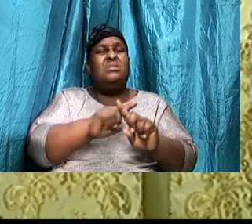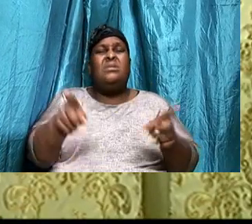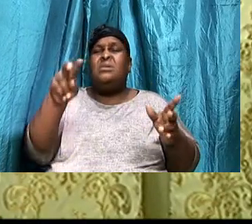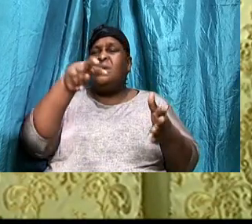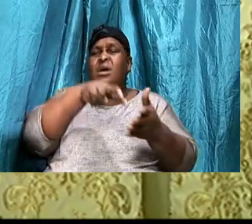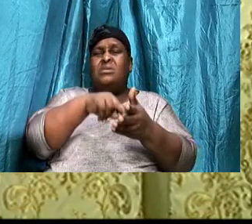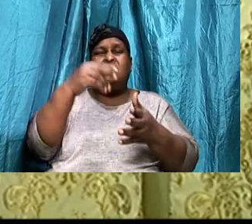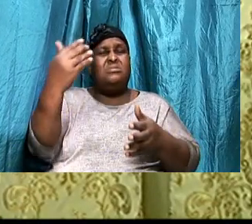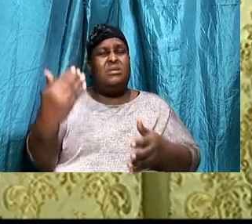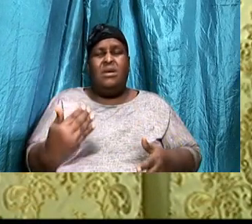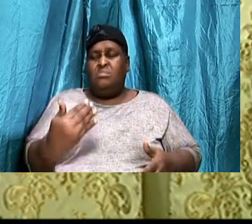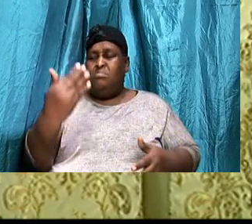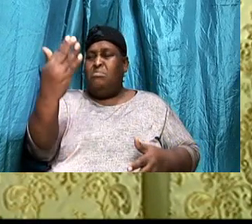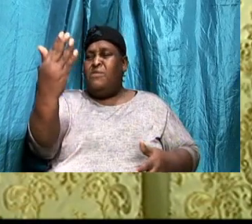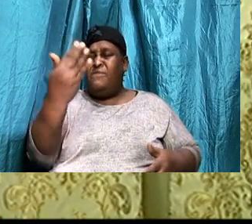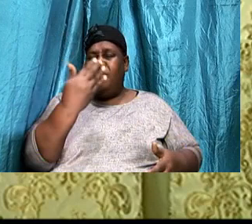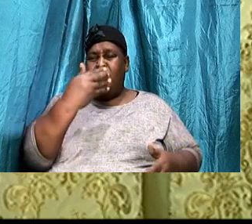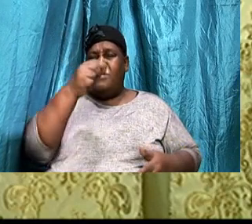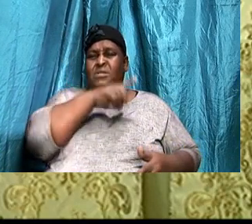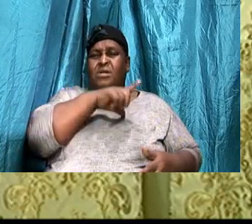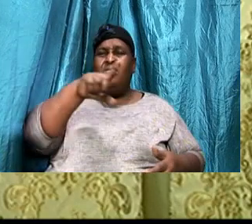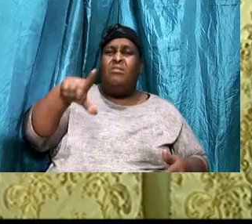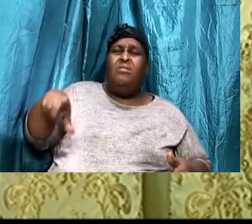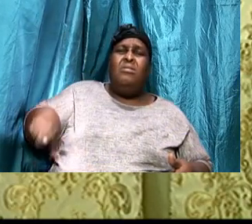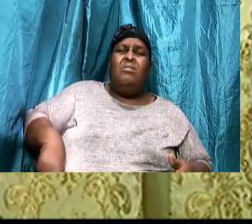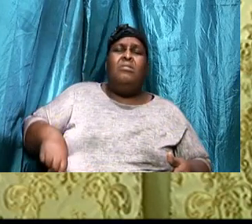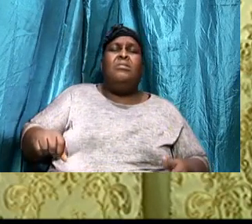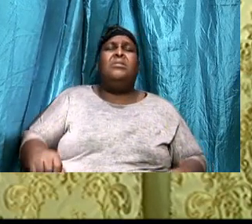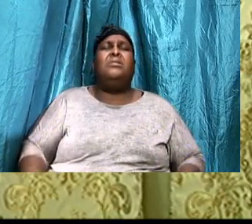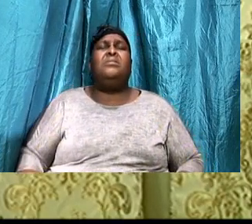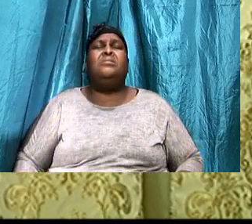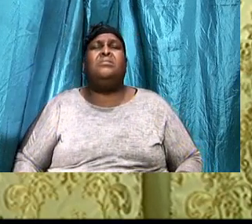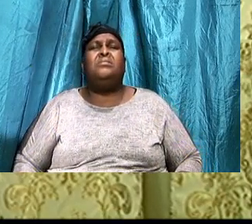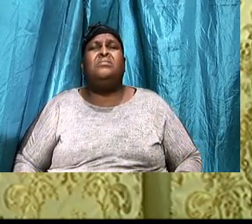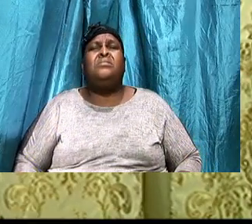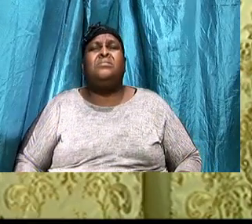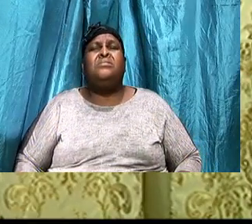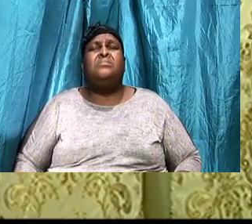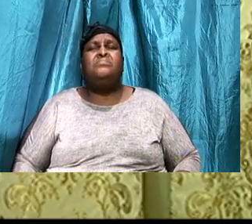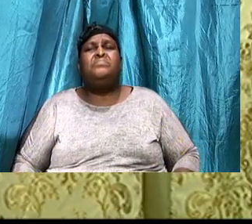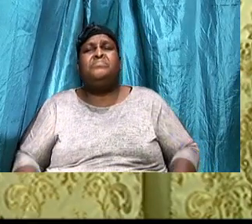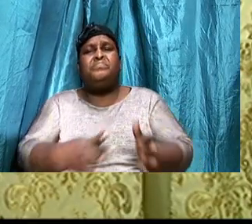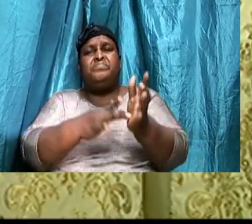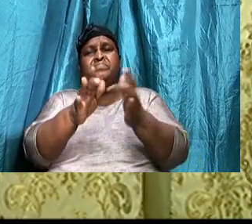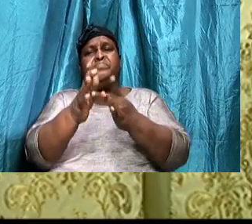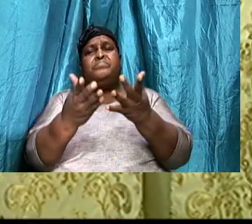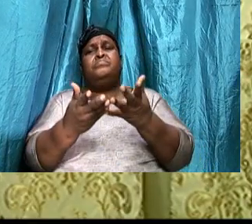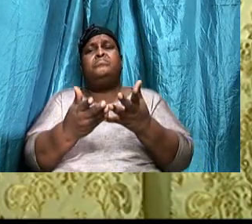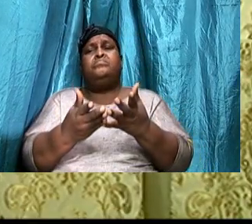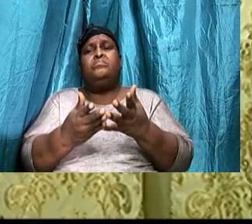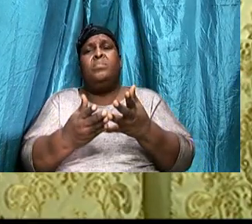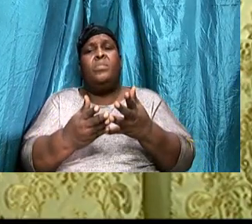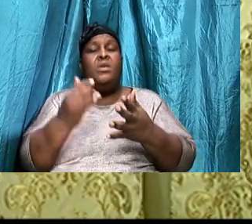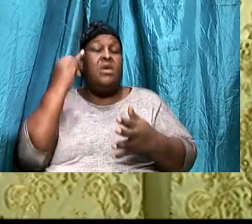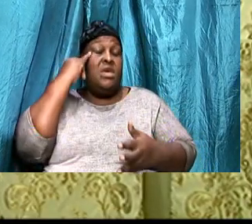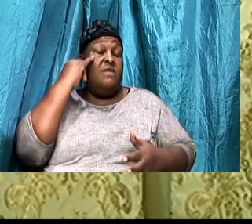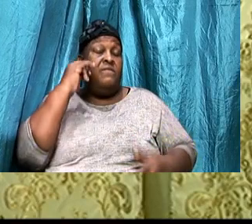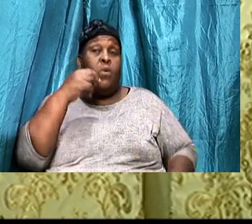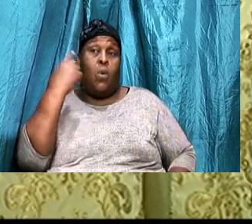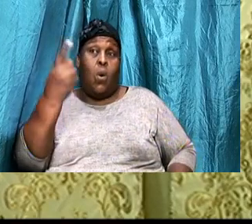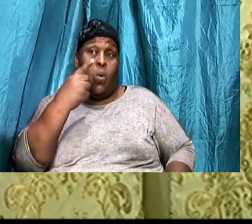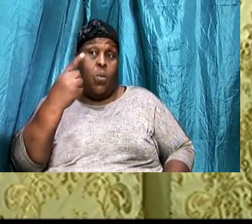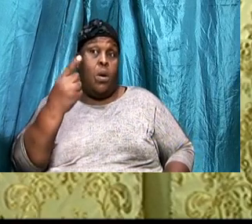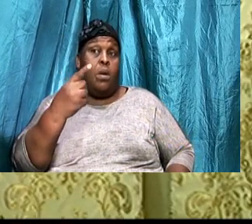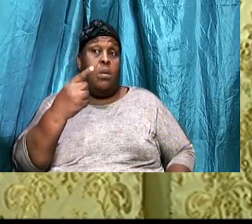we look at, If 64, Verses 6, We will recognize, That if it was, Our righteousness,